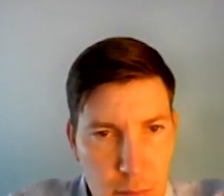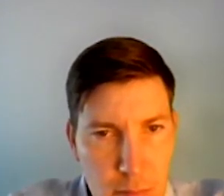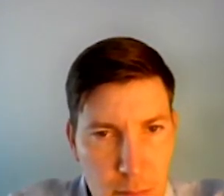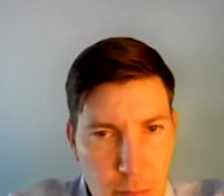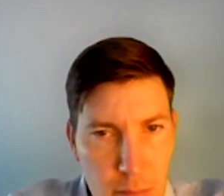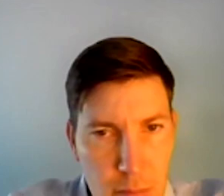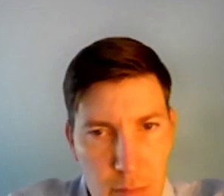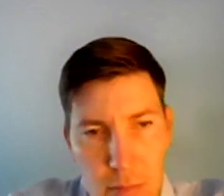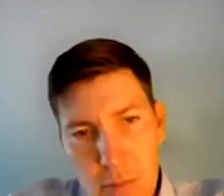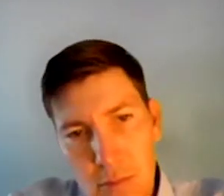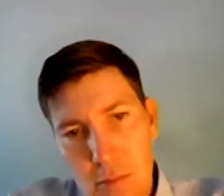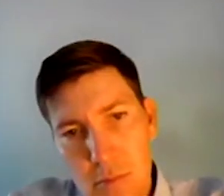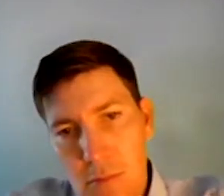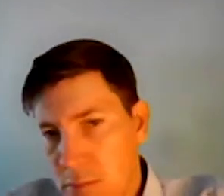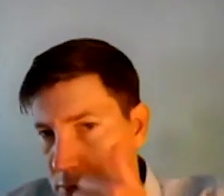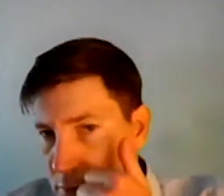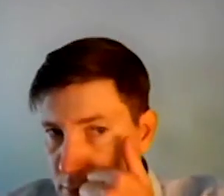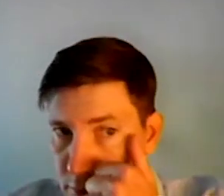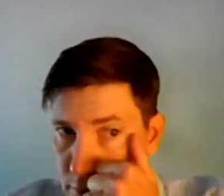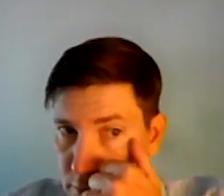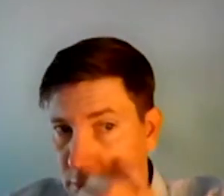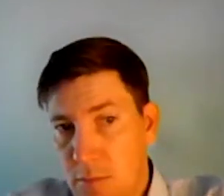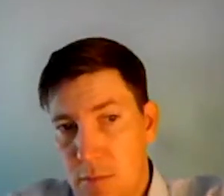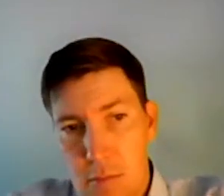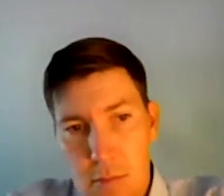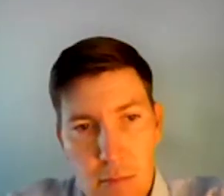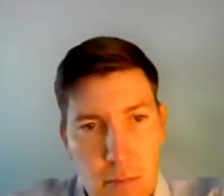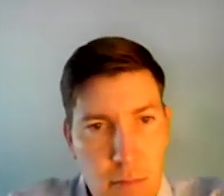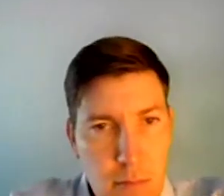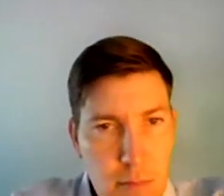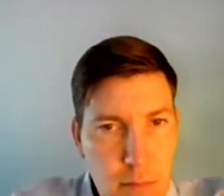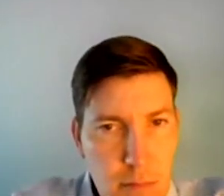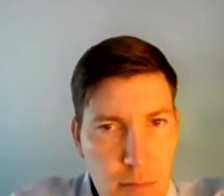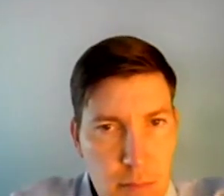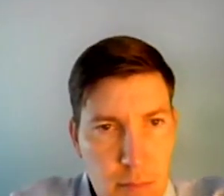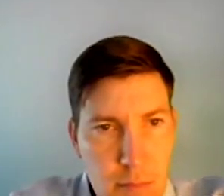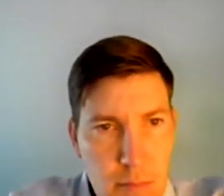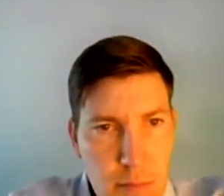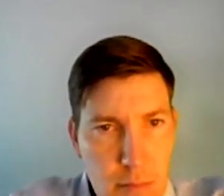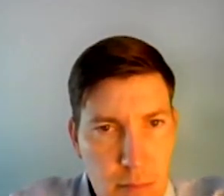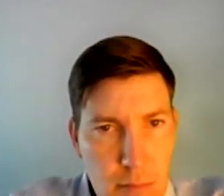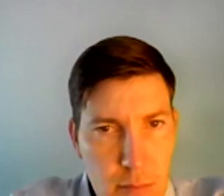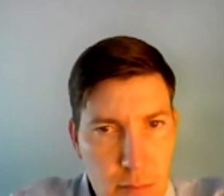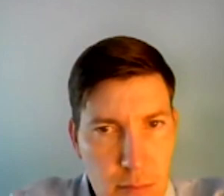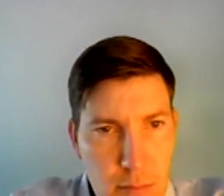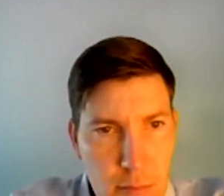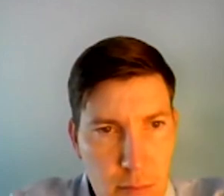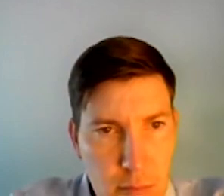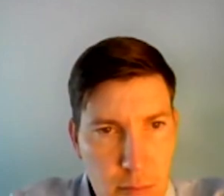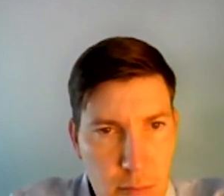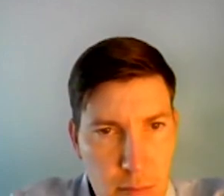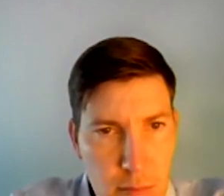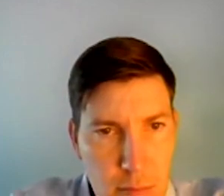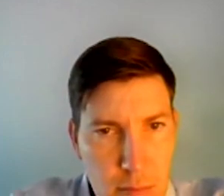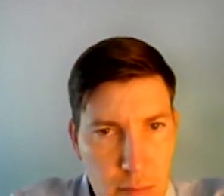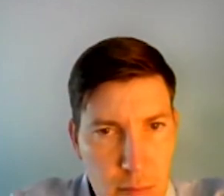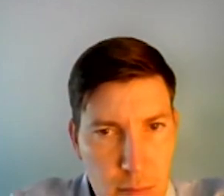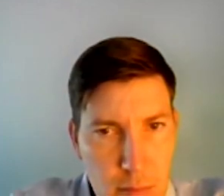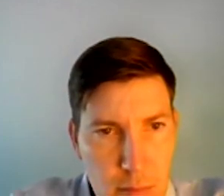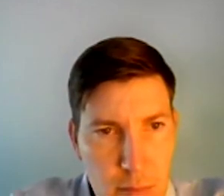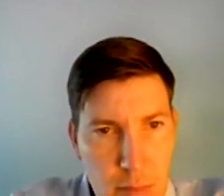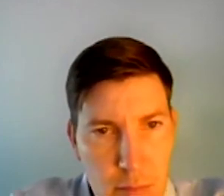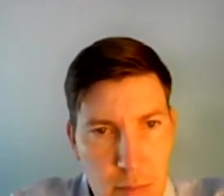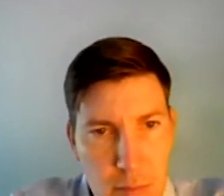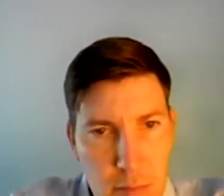in communicative style it can be you know a wider range of where verbs and subjects are and